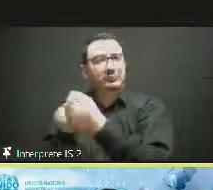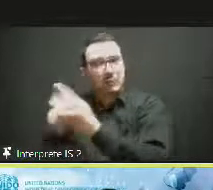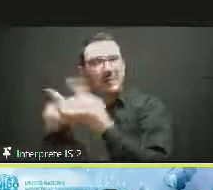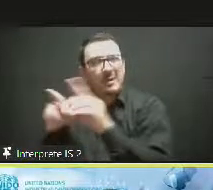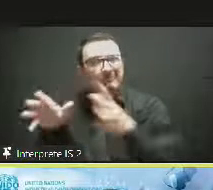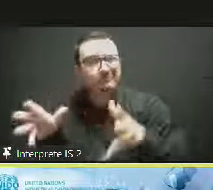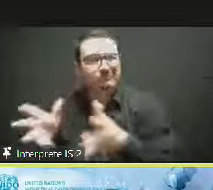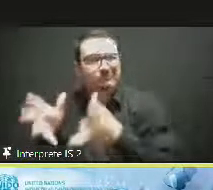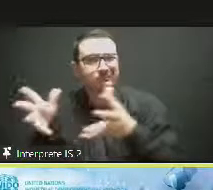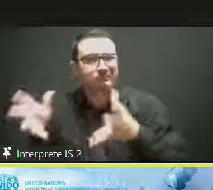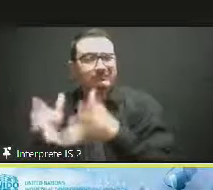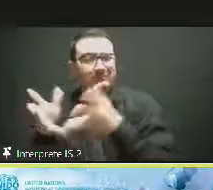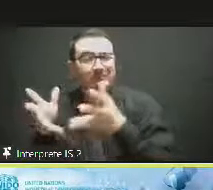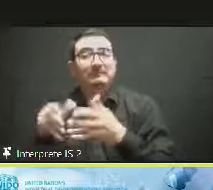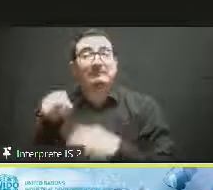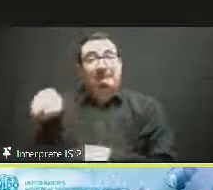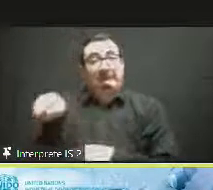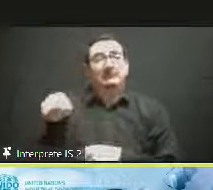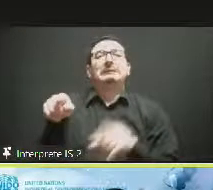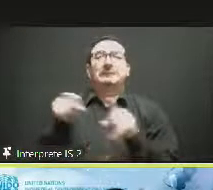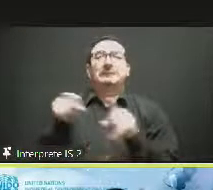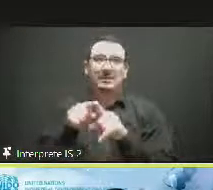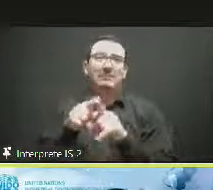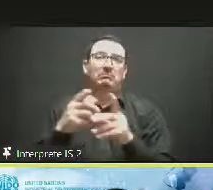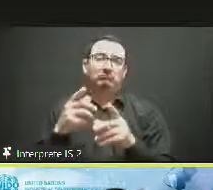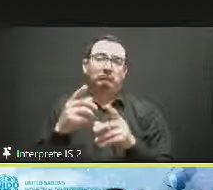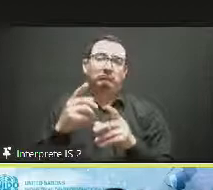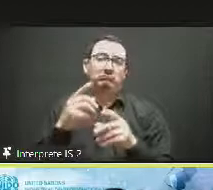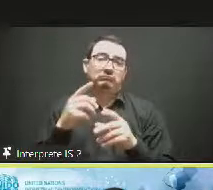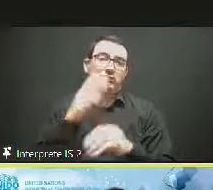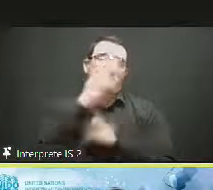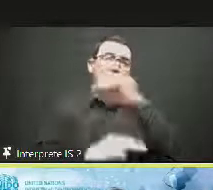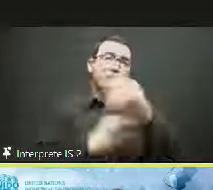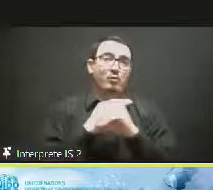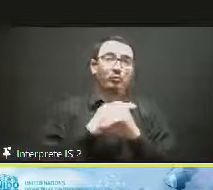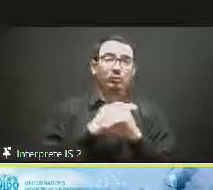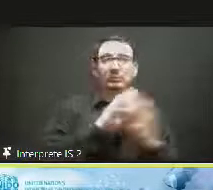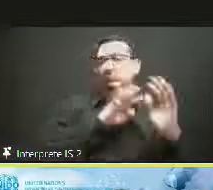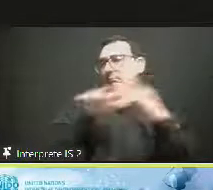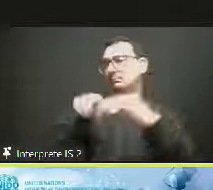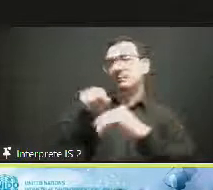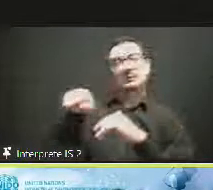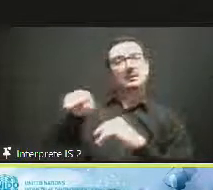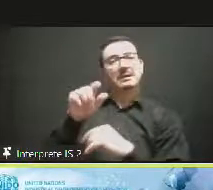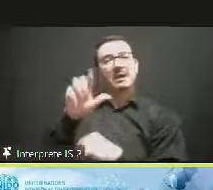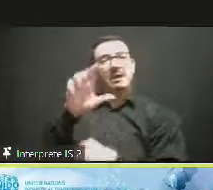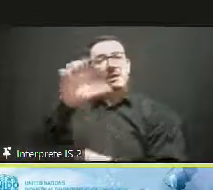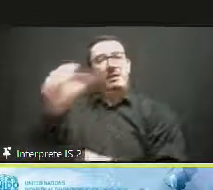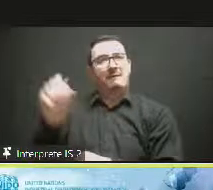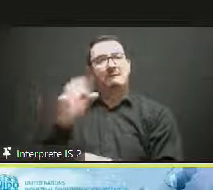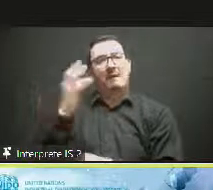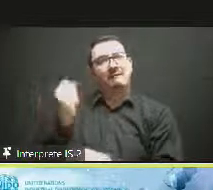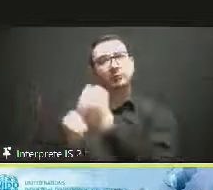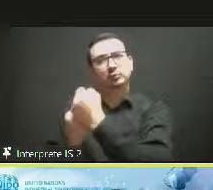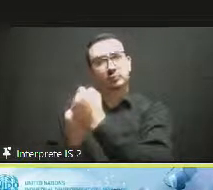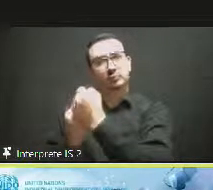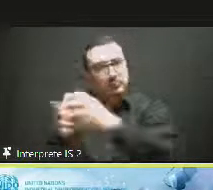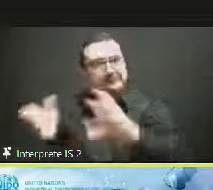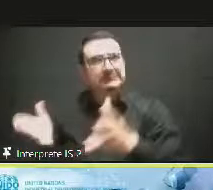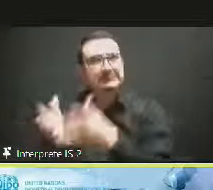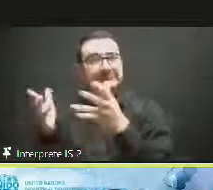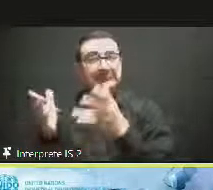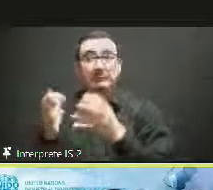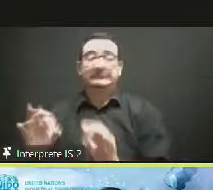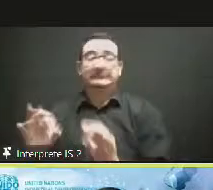try to move ahead in order to really achieve the inclusive and sustainable development of these